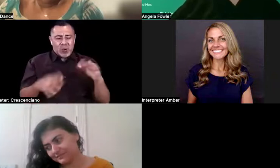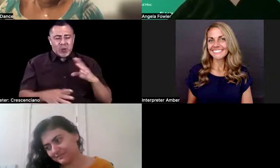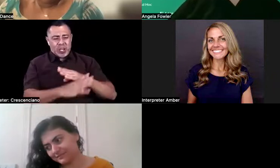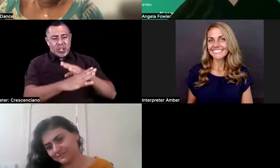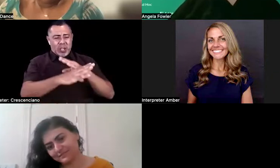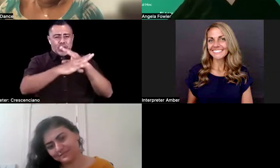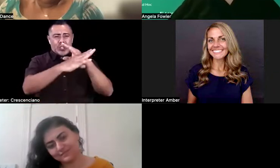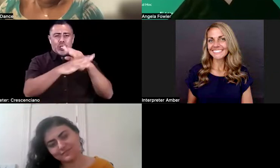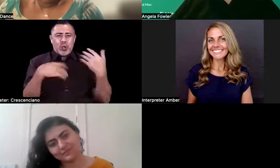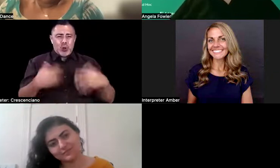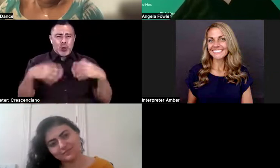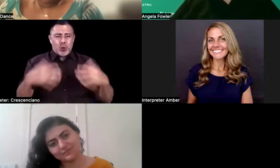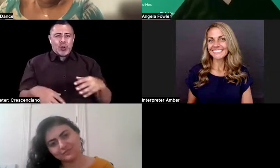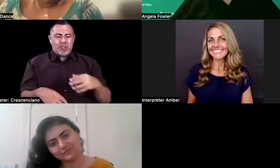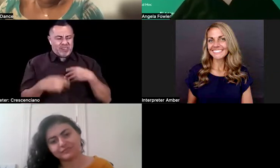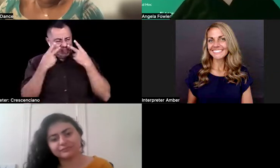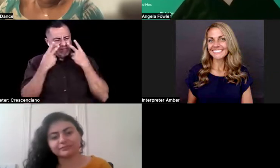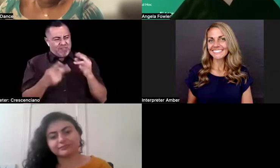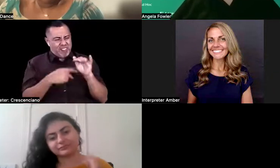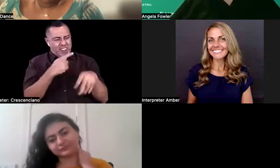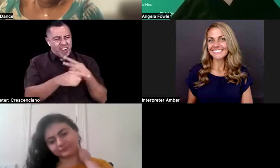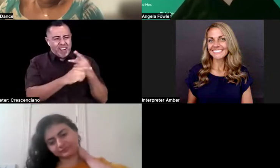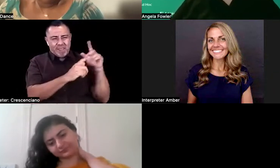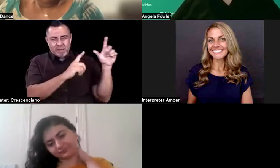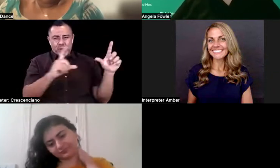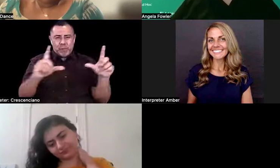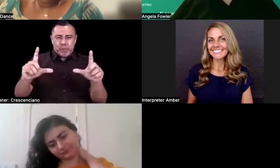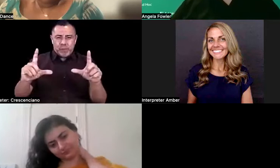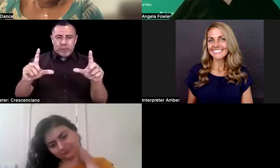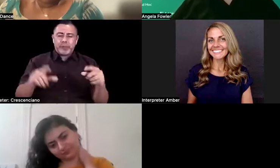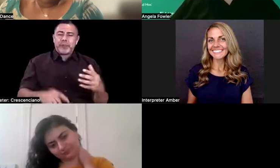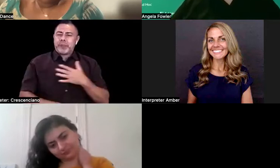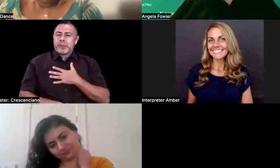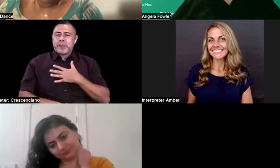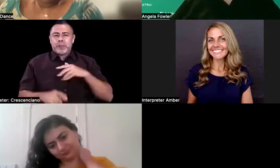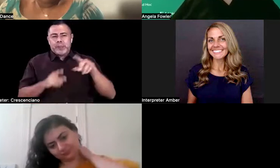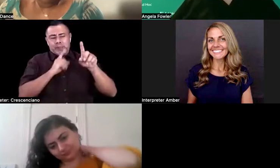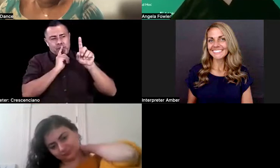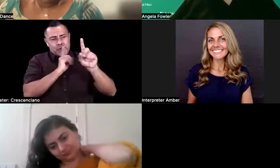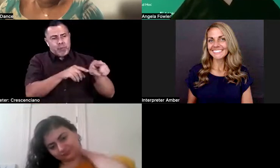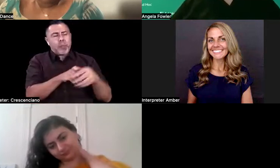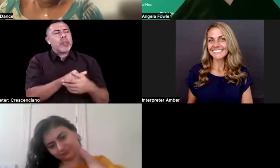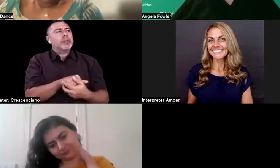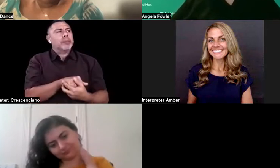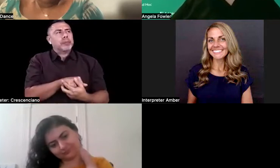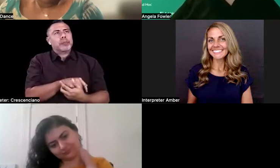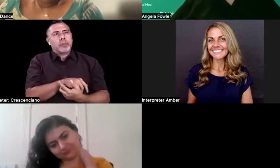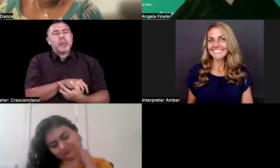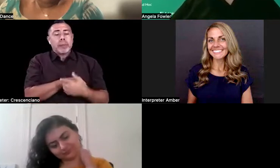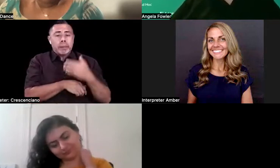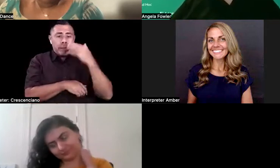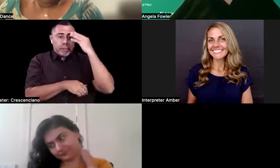at the, at that with the, with the phrasing that we, because